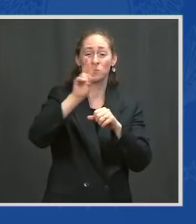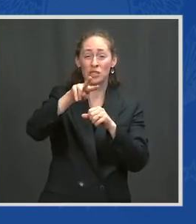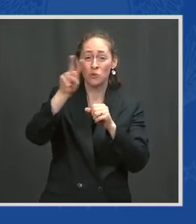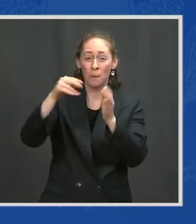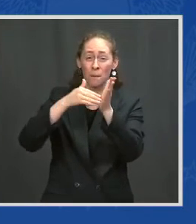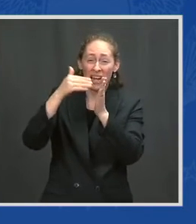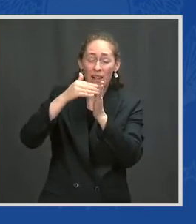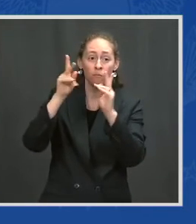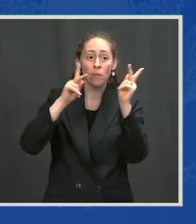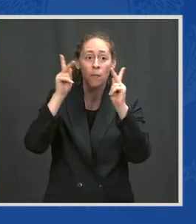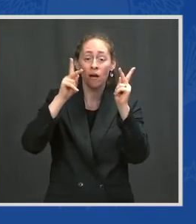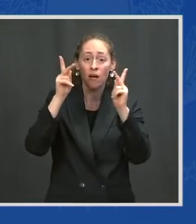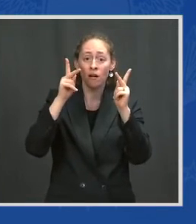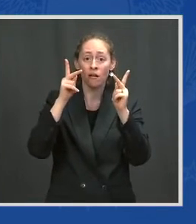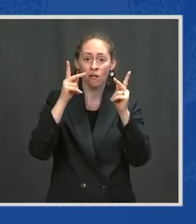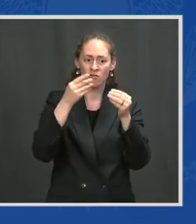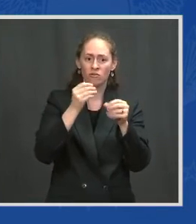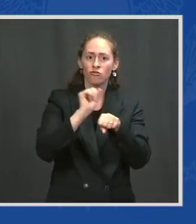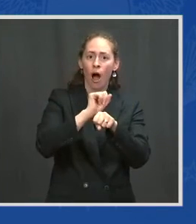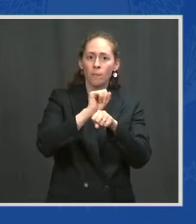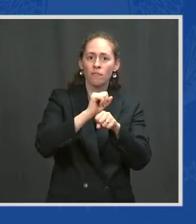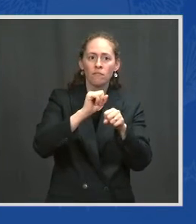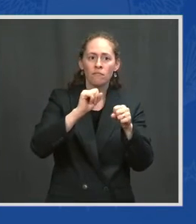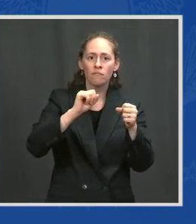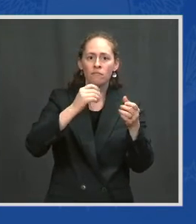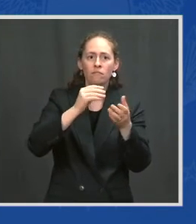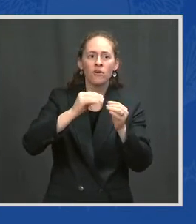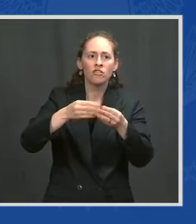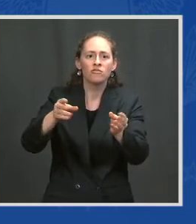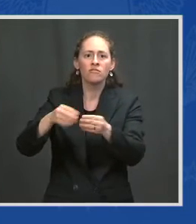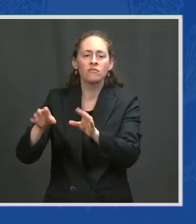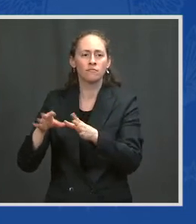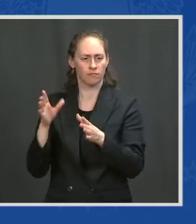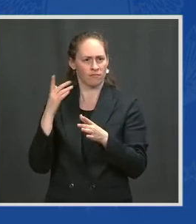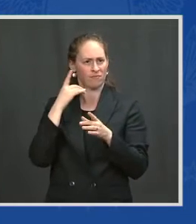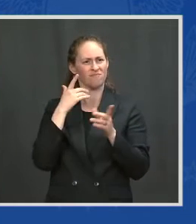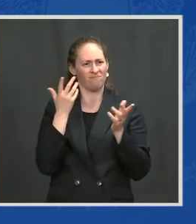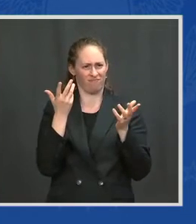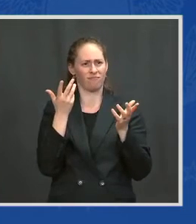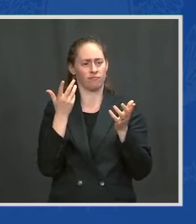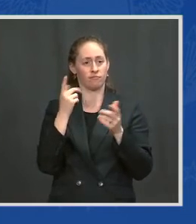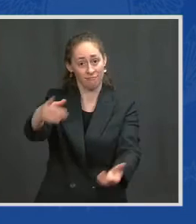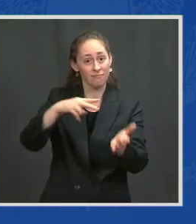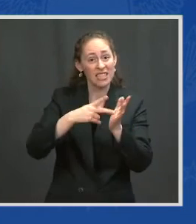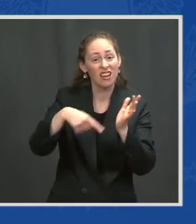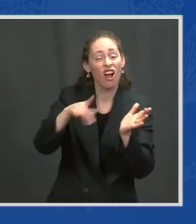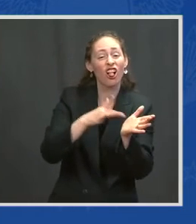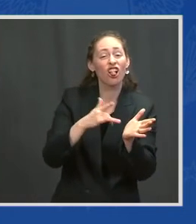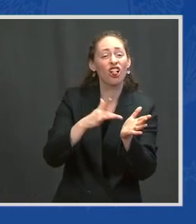and to a government that bungled its response to the crisis and failed to protect them.